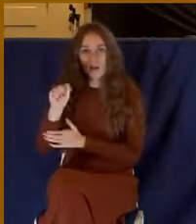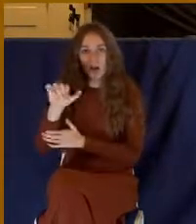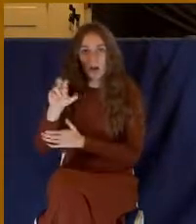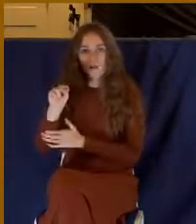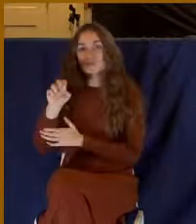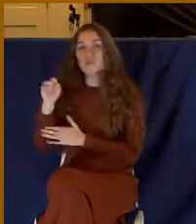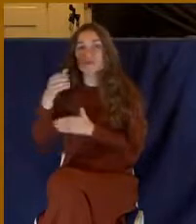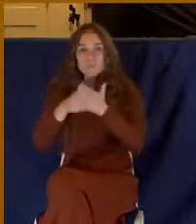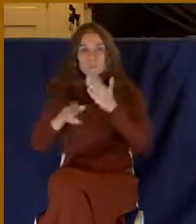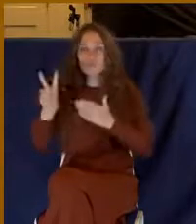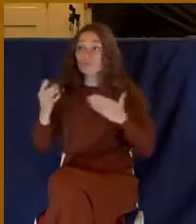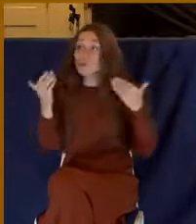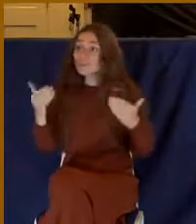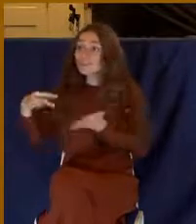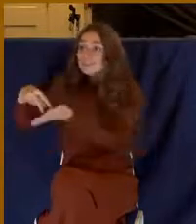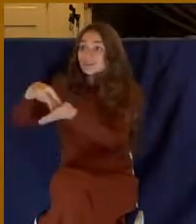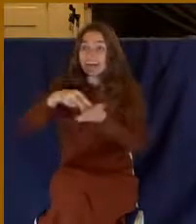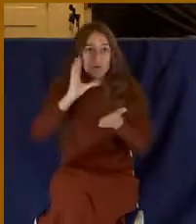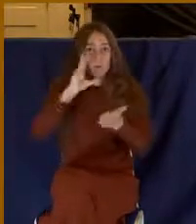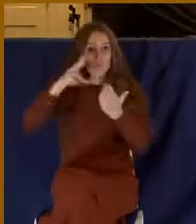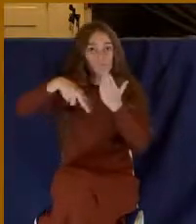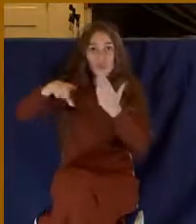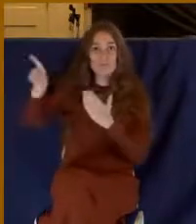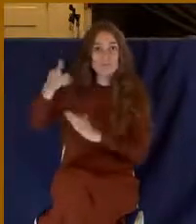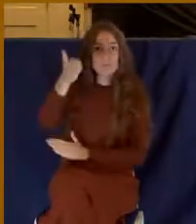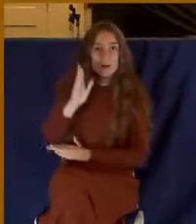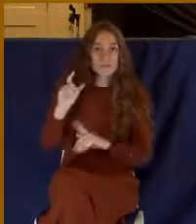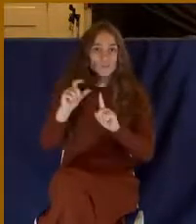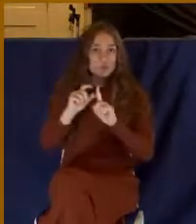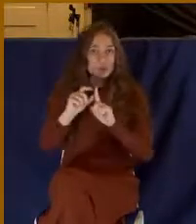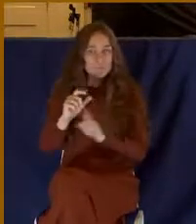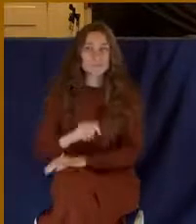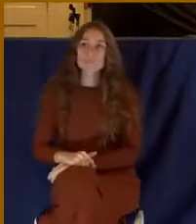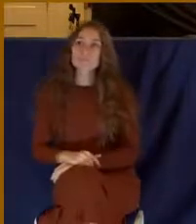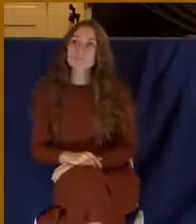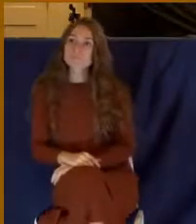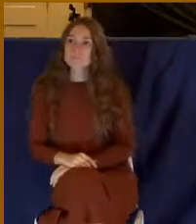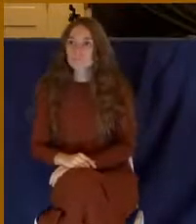for the reading of God's Word, please? Colossians chapter 2, verse 11.